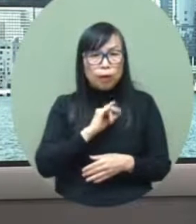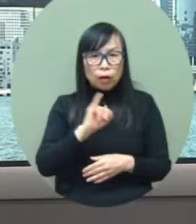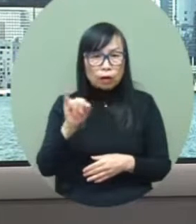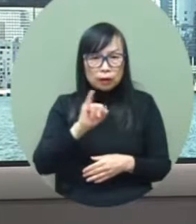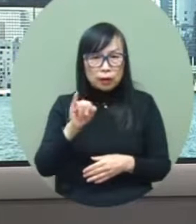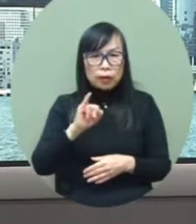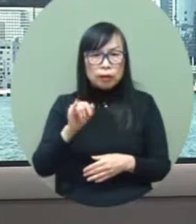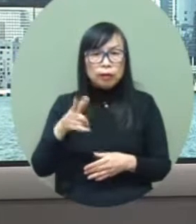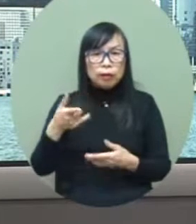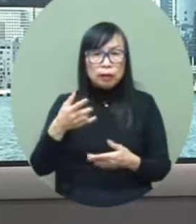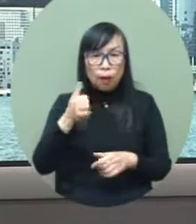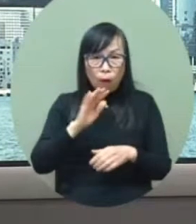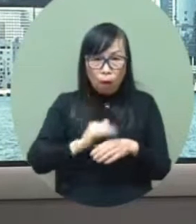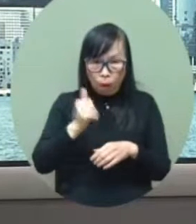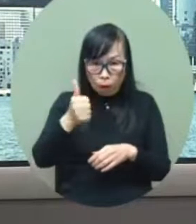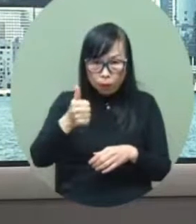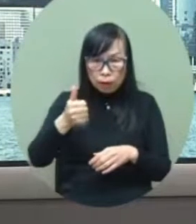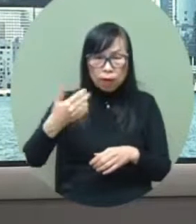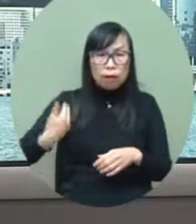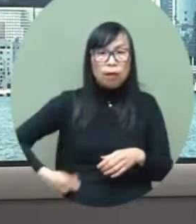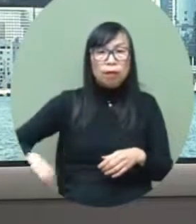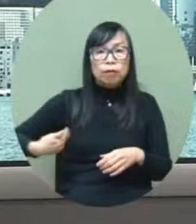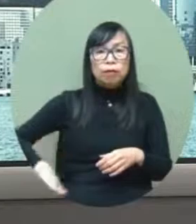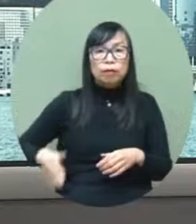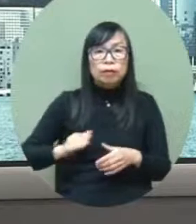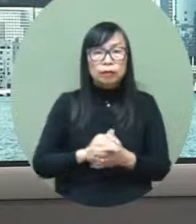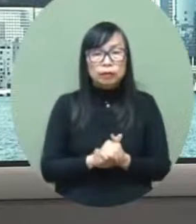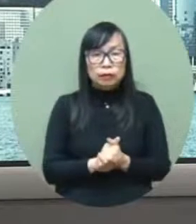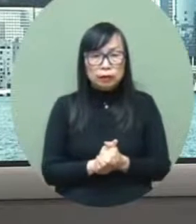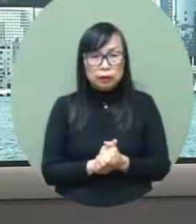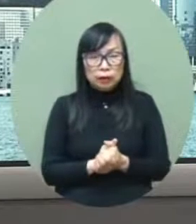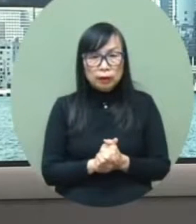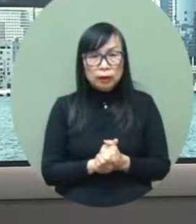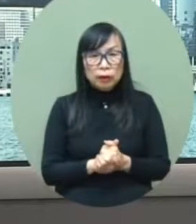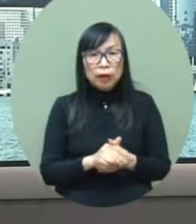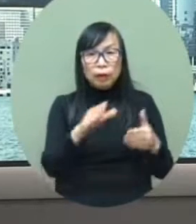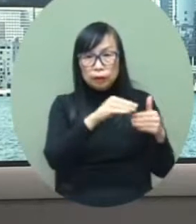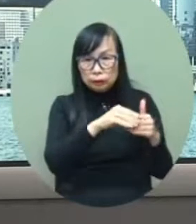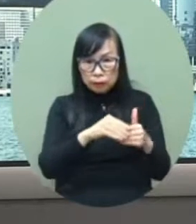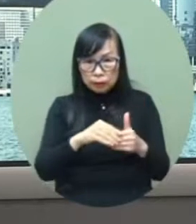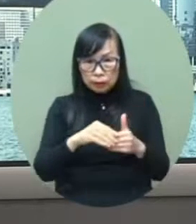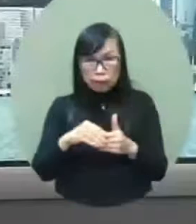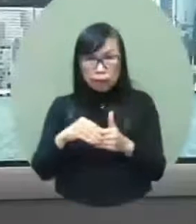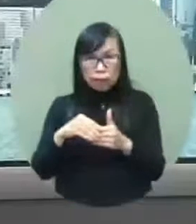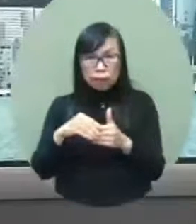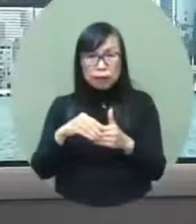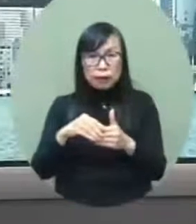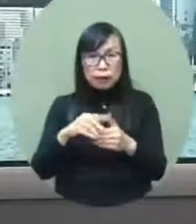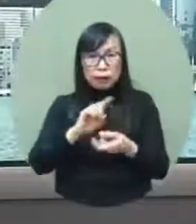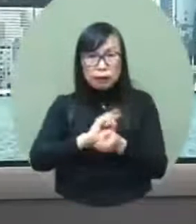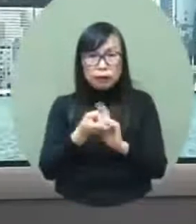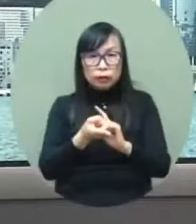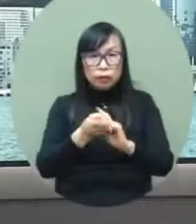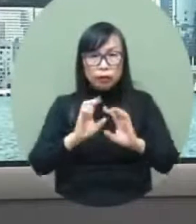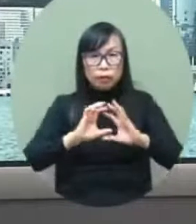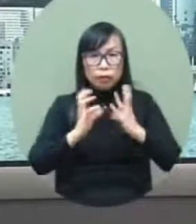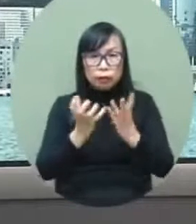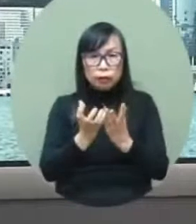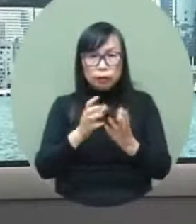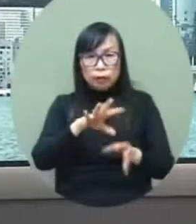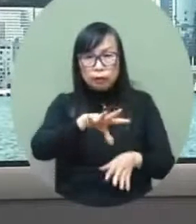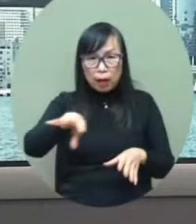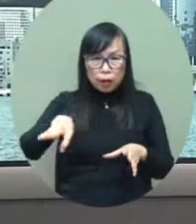formed a high-level delegation comprising over 30 very successful and very influential